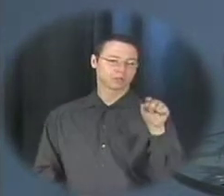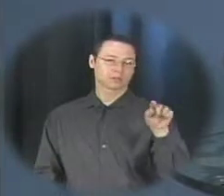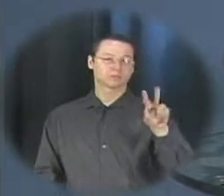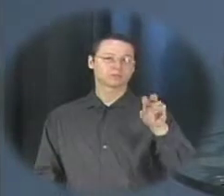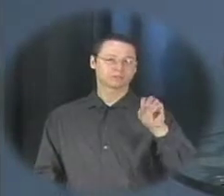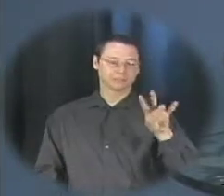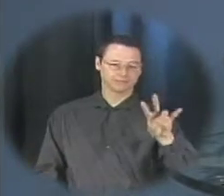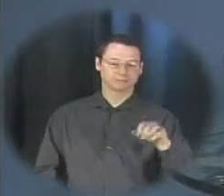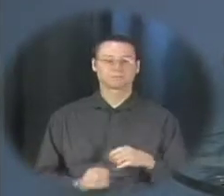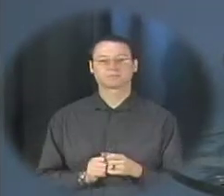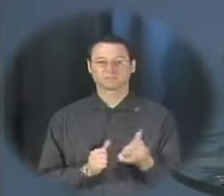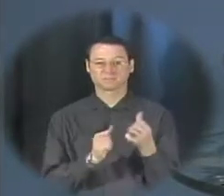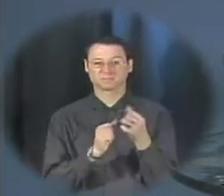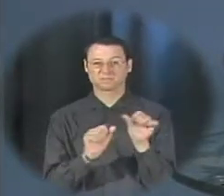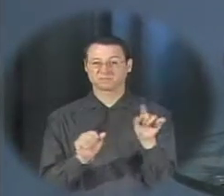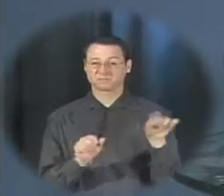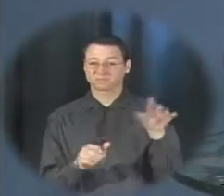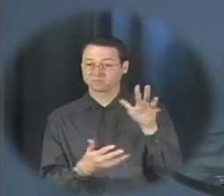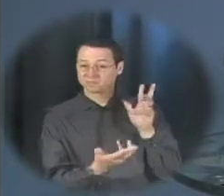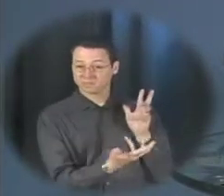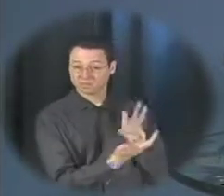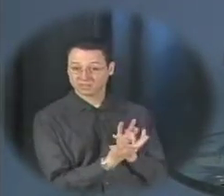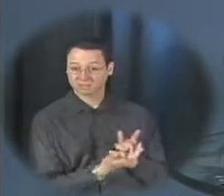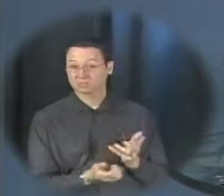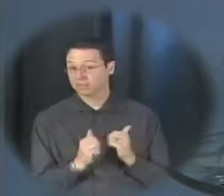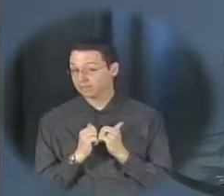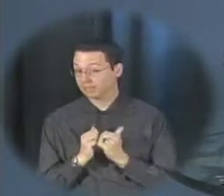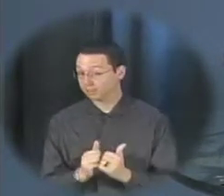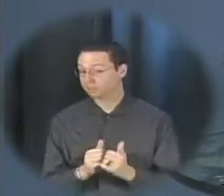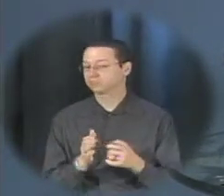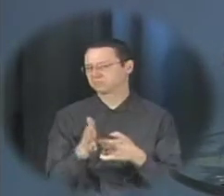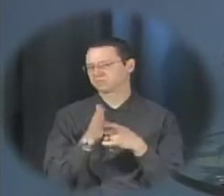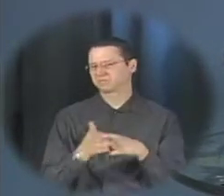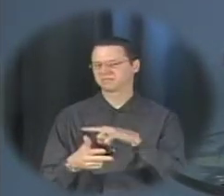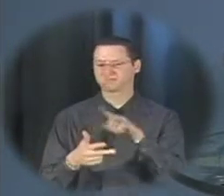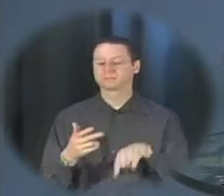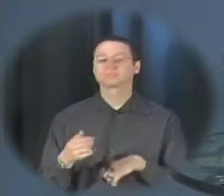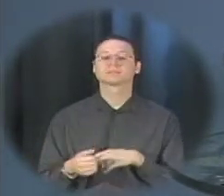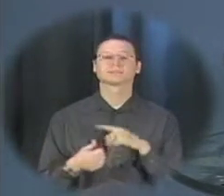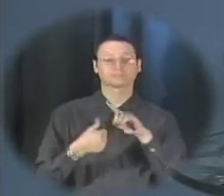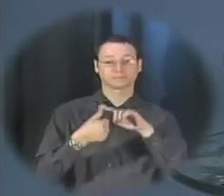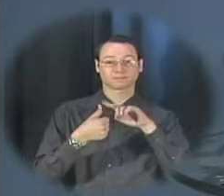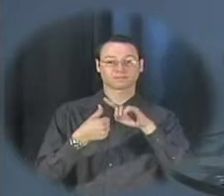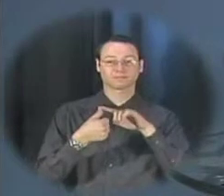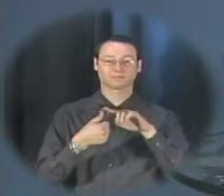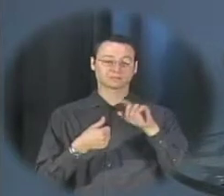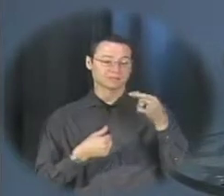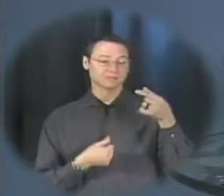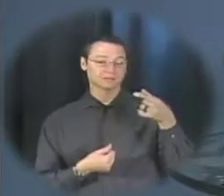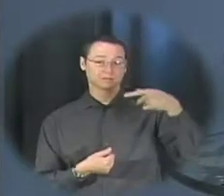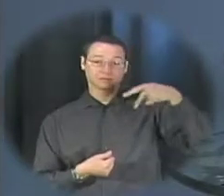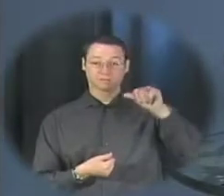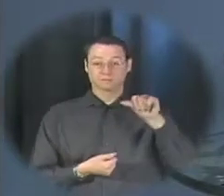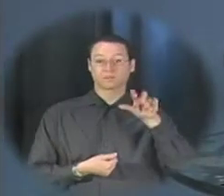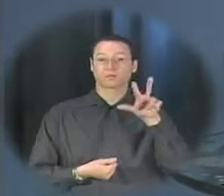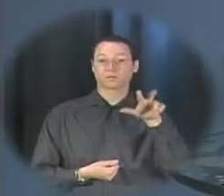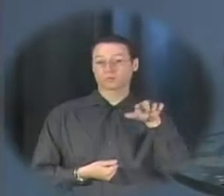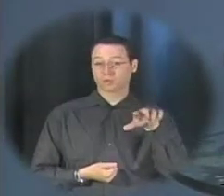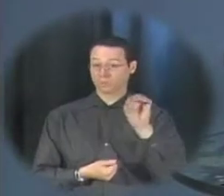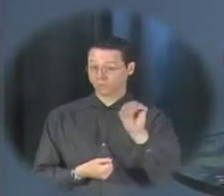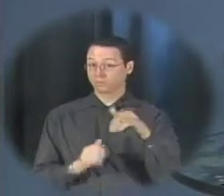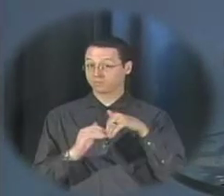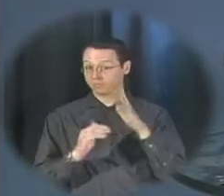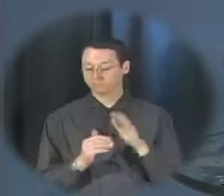qualify as a distinguished scholar if you accomplish the following criteria first a 3.0 unweighted GPA